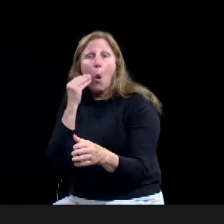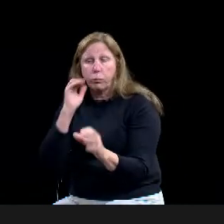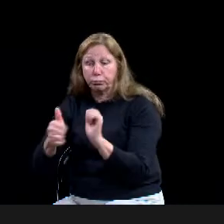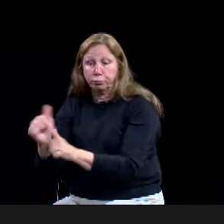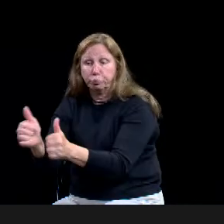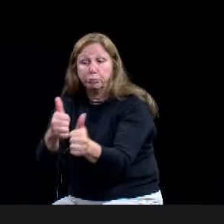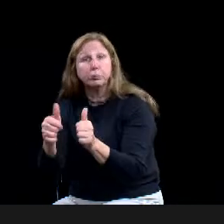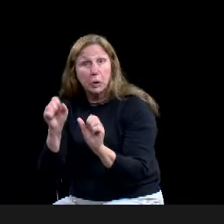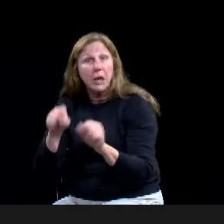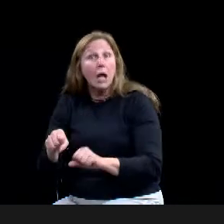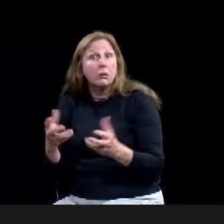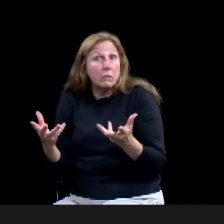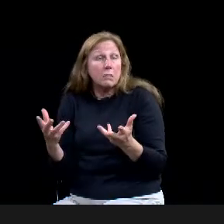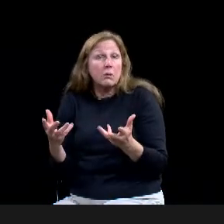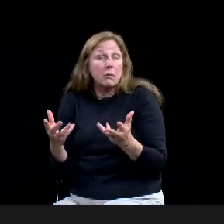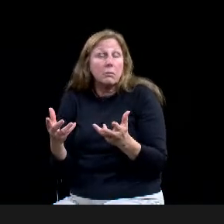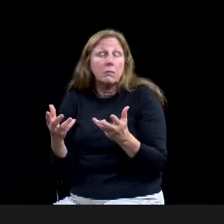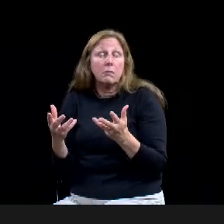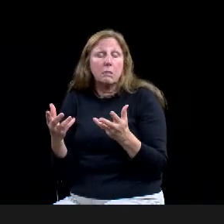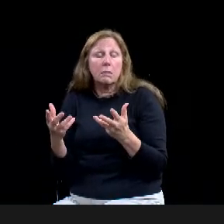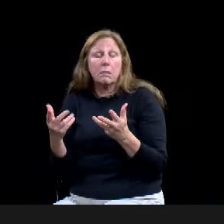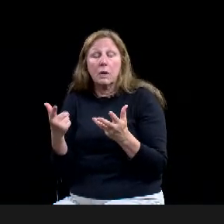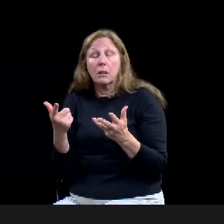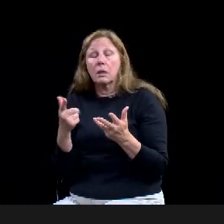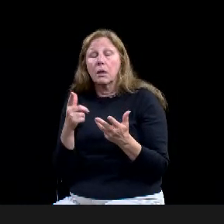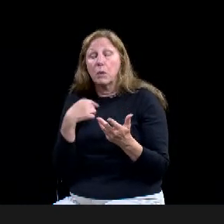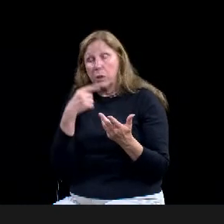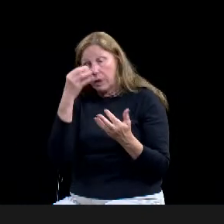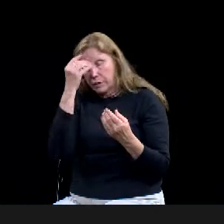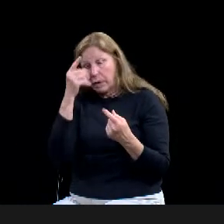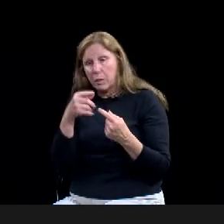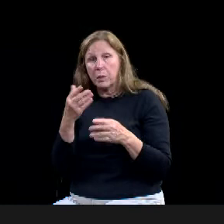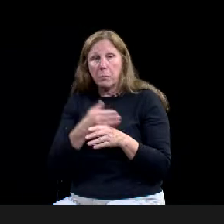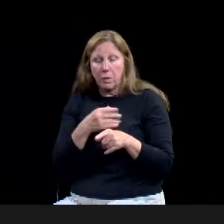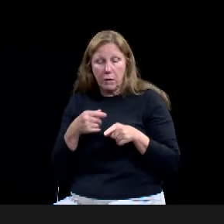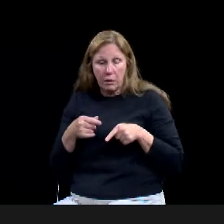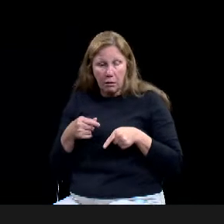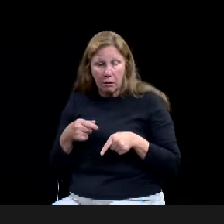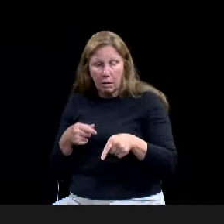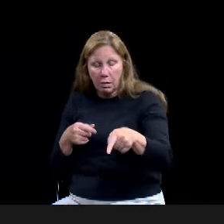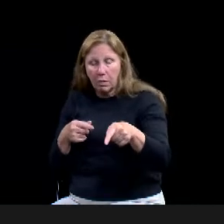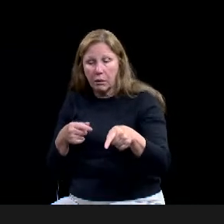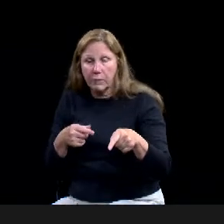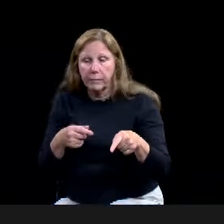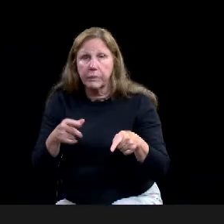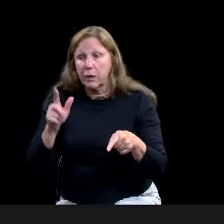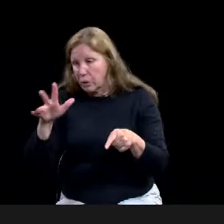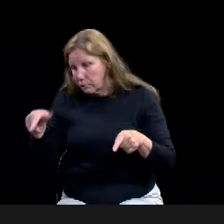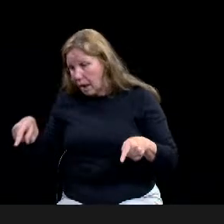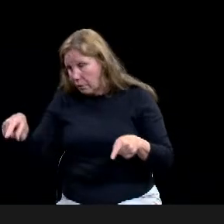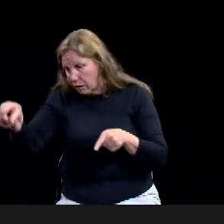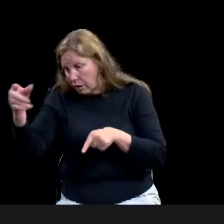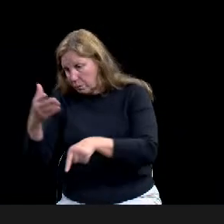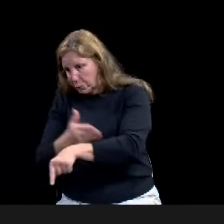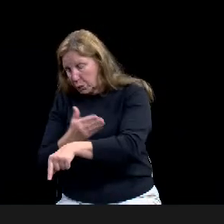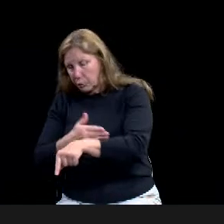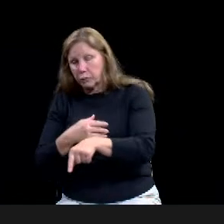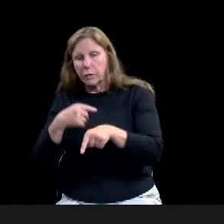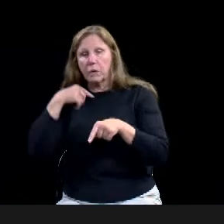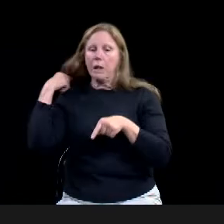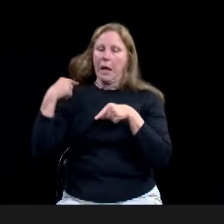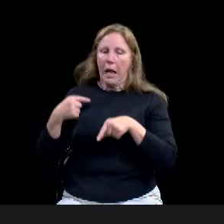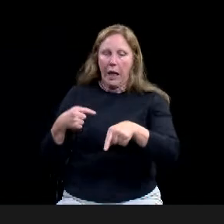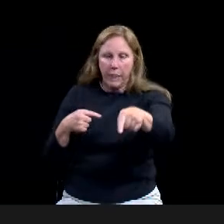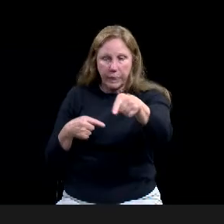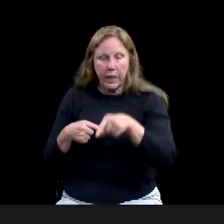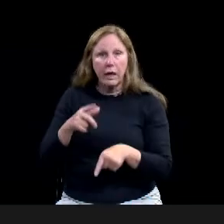the arterials around this and making them more, you know, compatible with residential. But, uh, because if